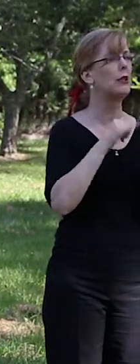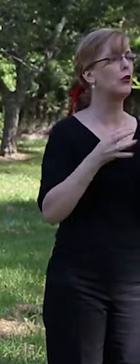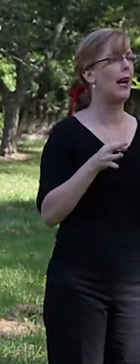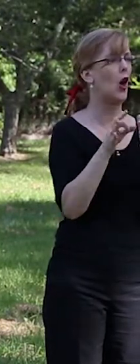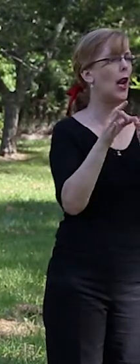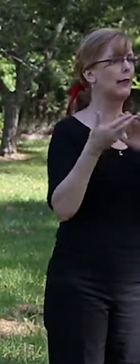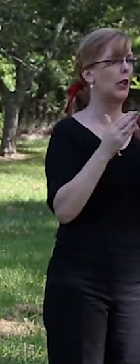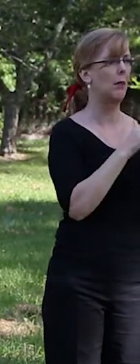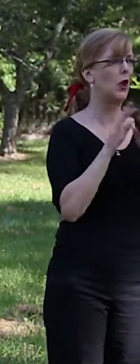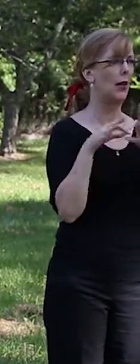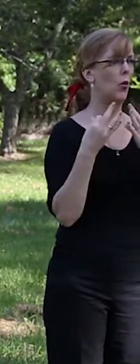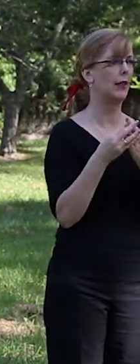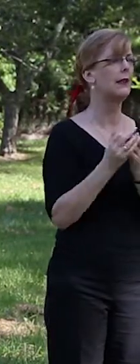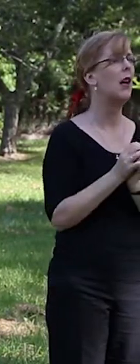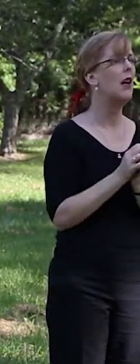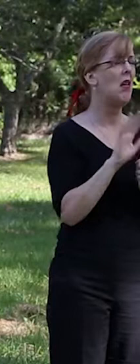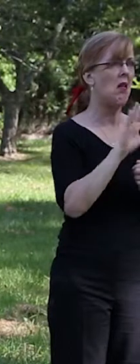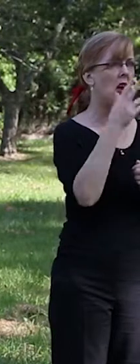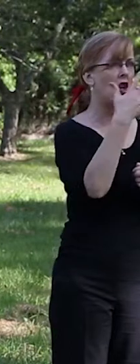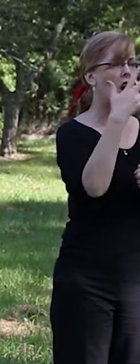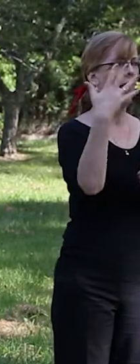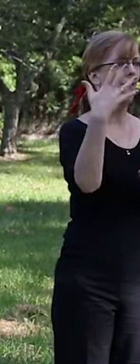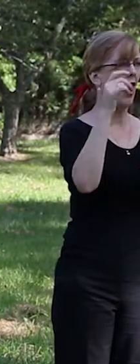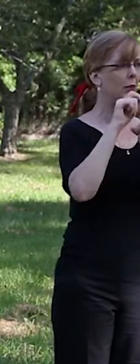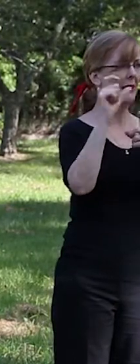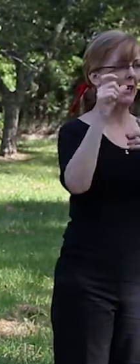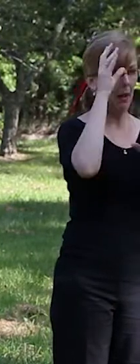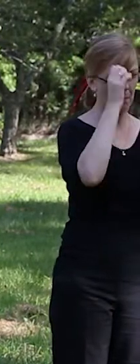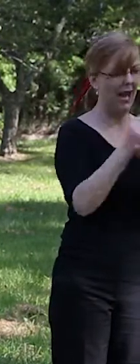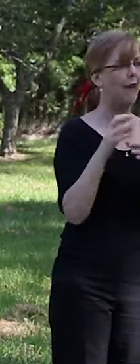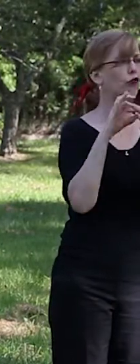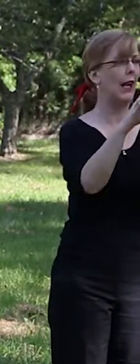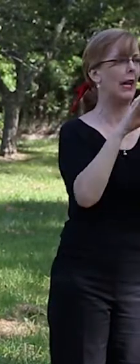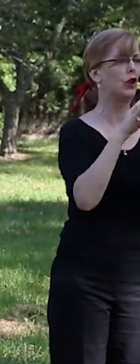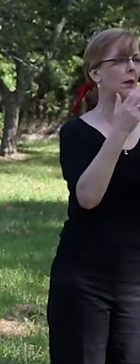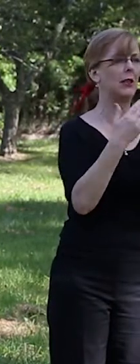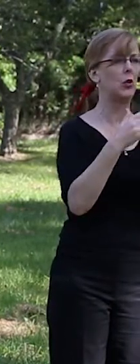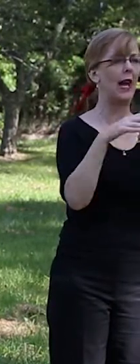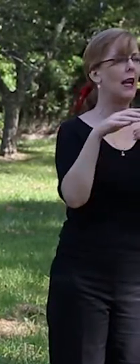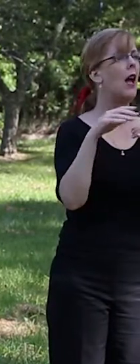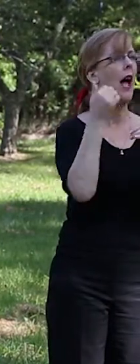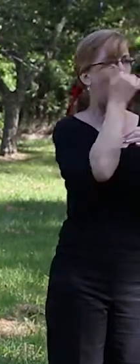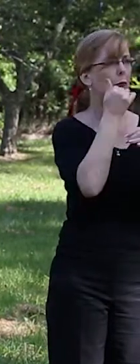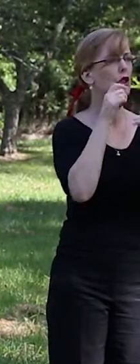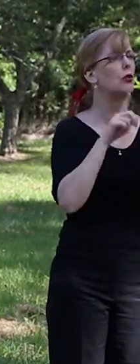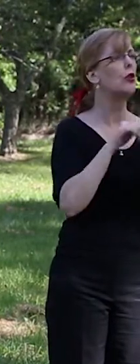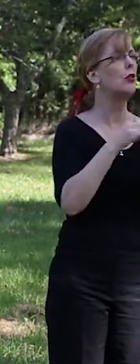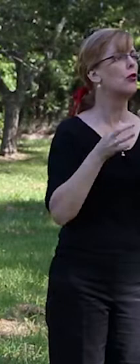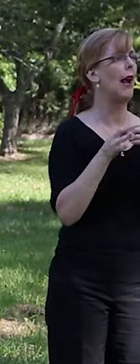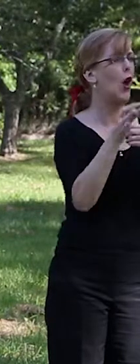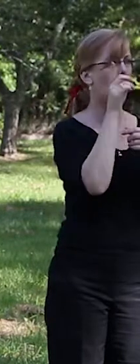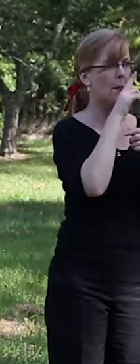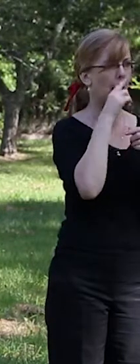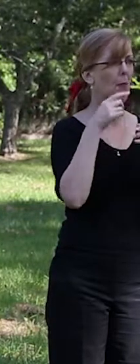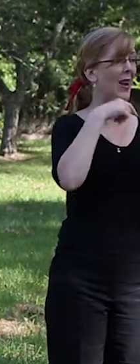Currently, 95% of employees in RAP organisations believe that the relationship between Aboriginal and Torres Strait Islander people within